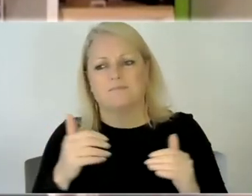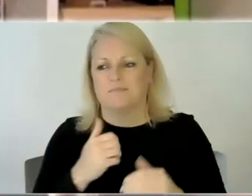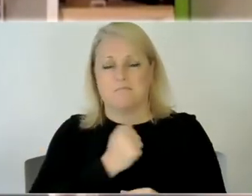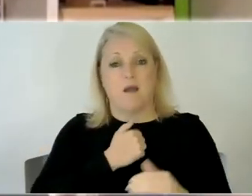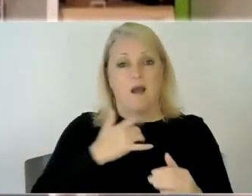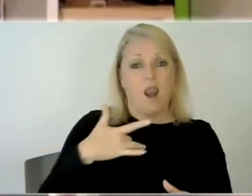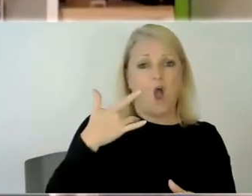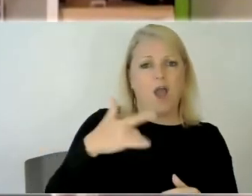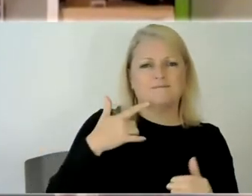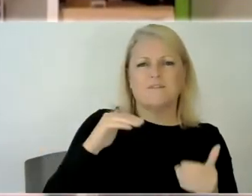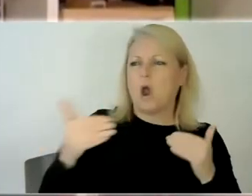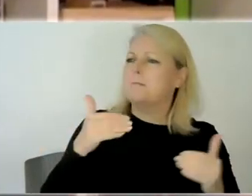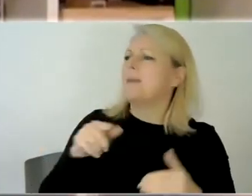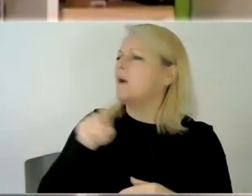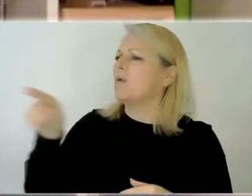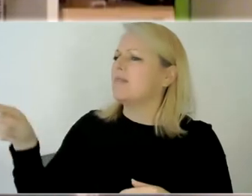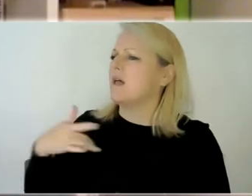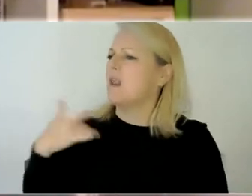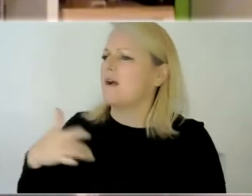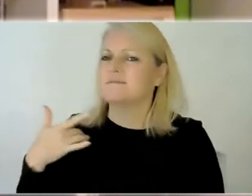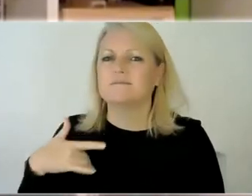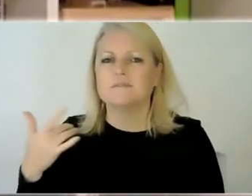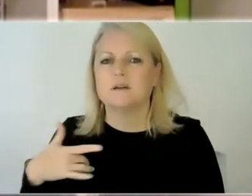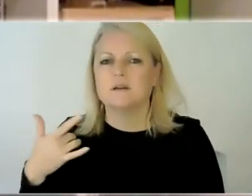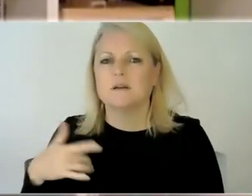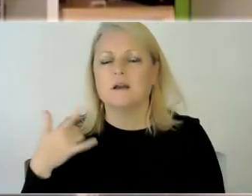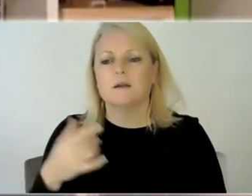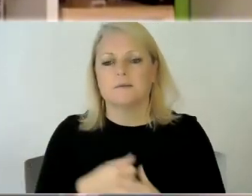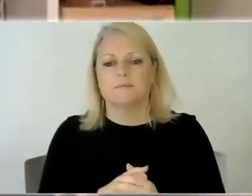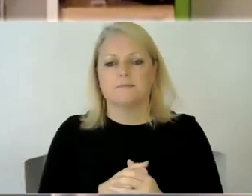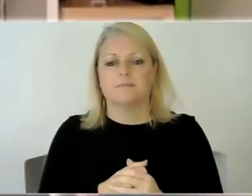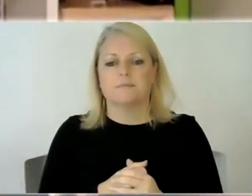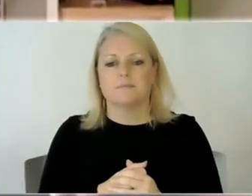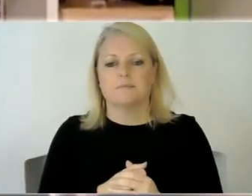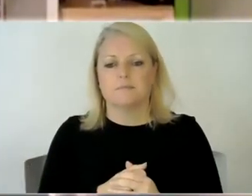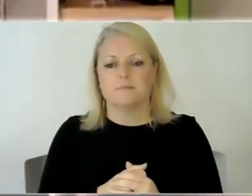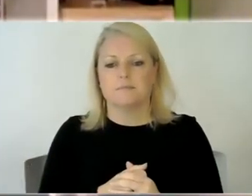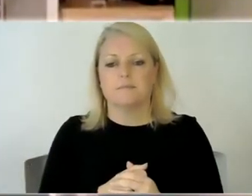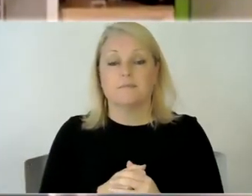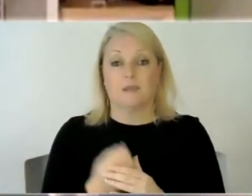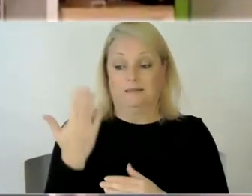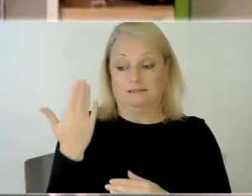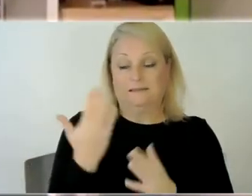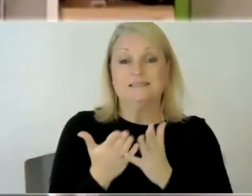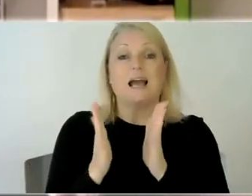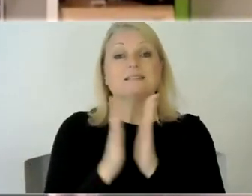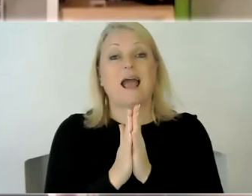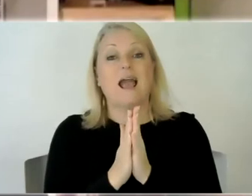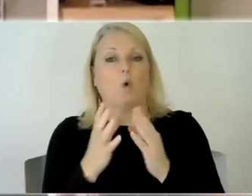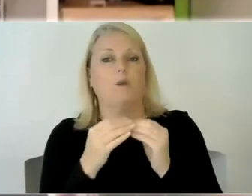theirs um i get it i had it on uh sunday i was at the park with tommy